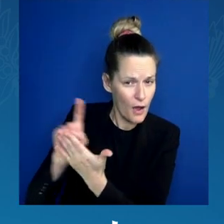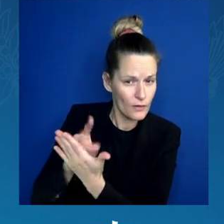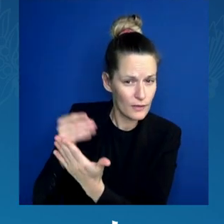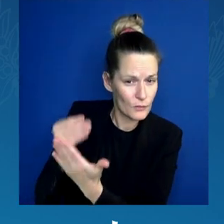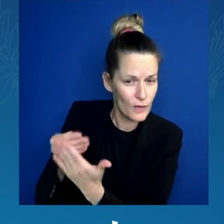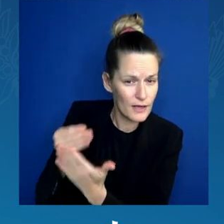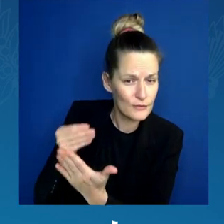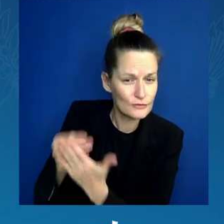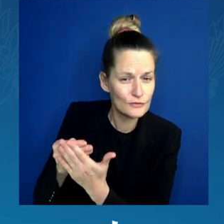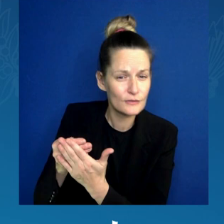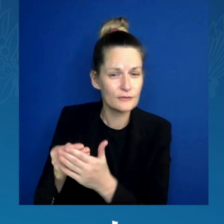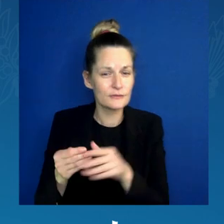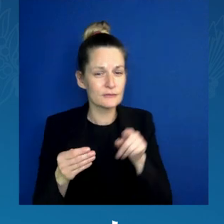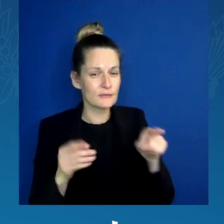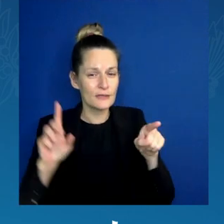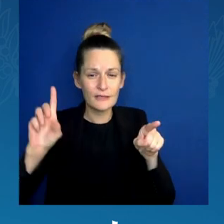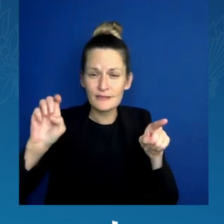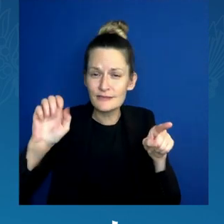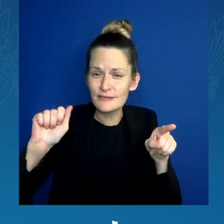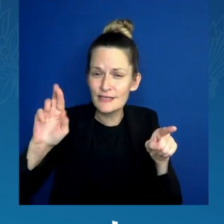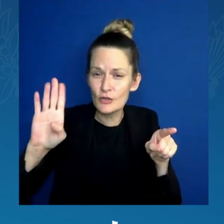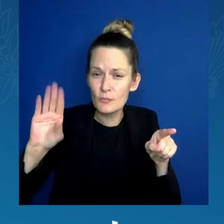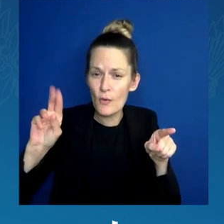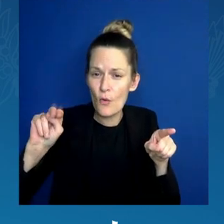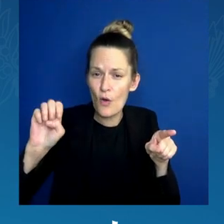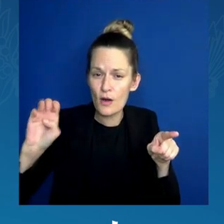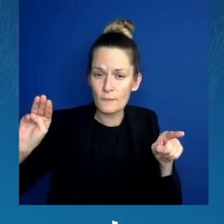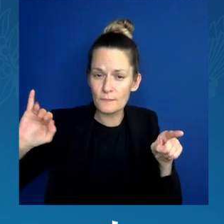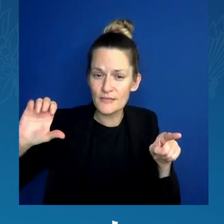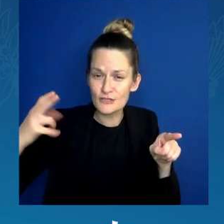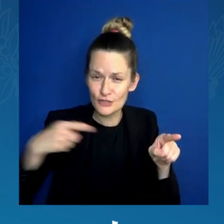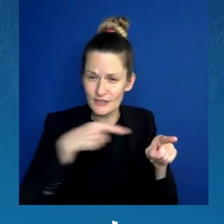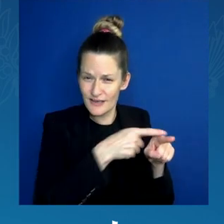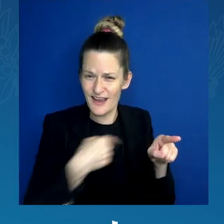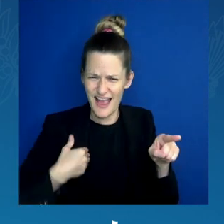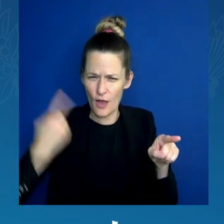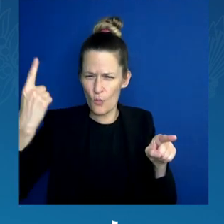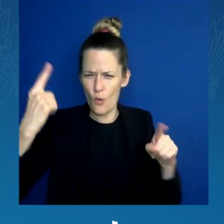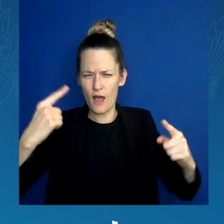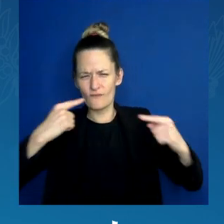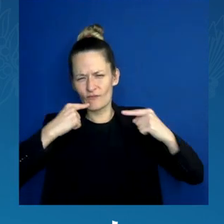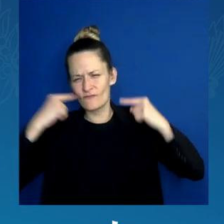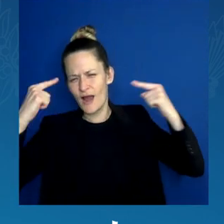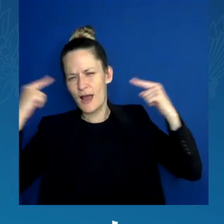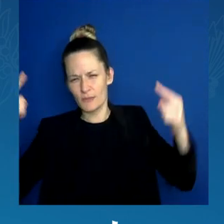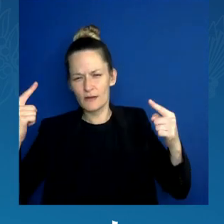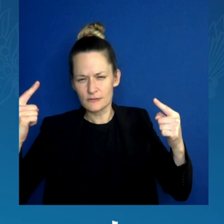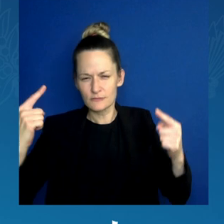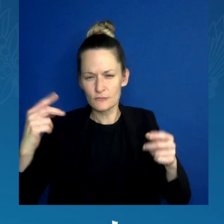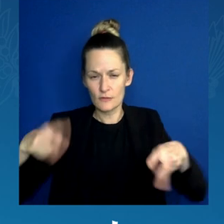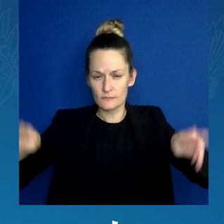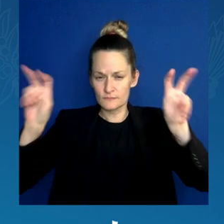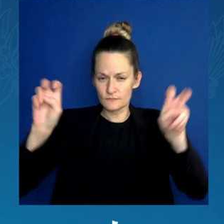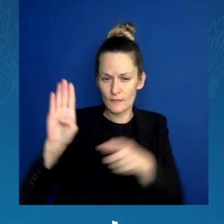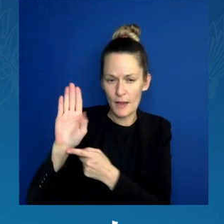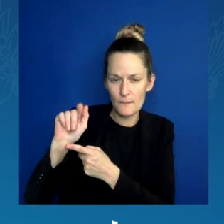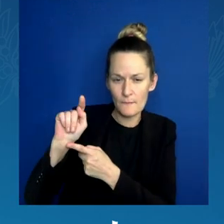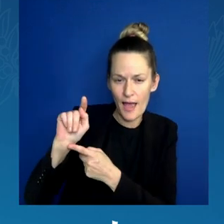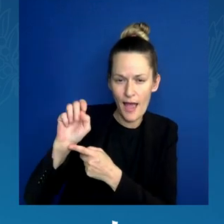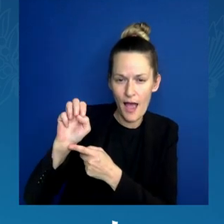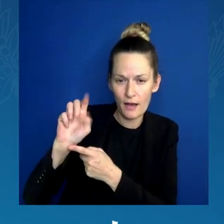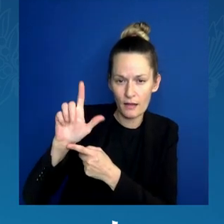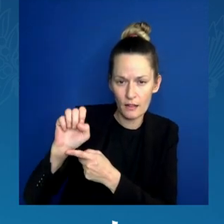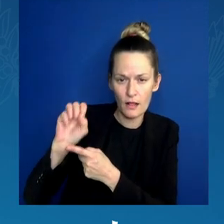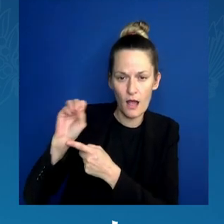Let's remember our history to motivate the leadership that our country